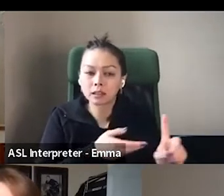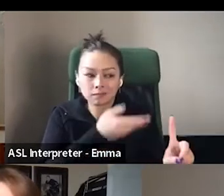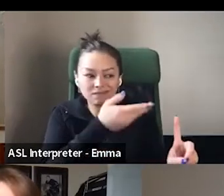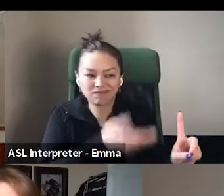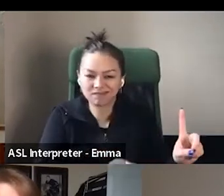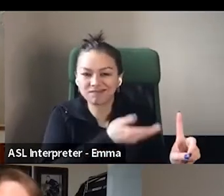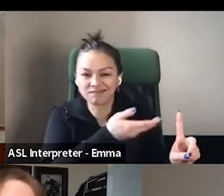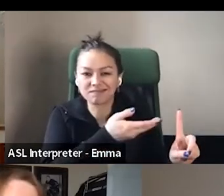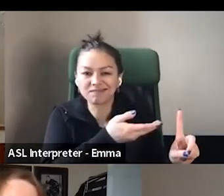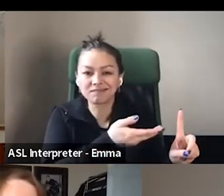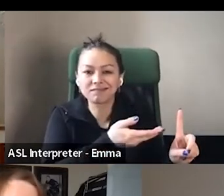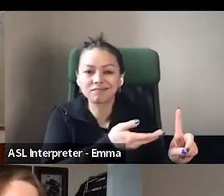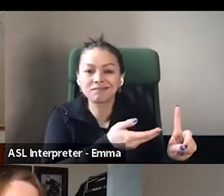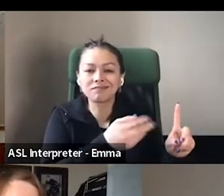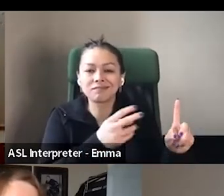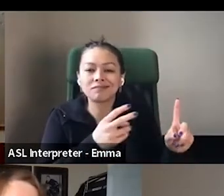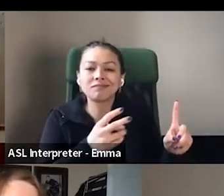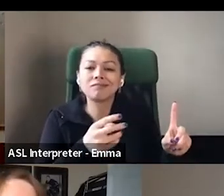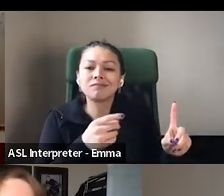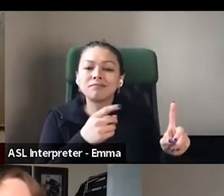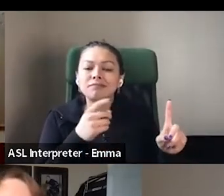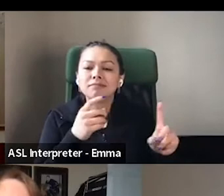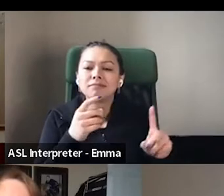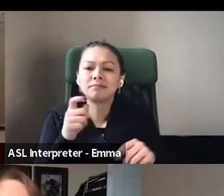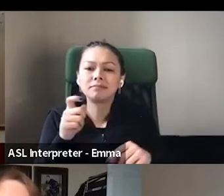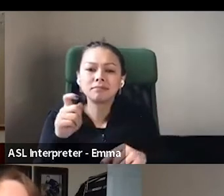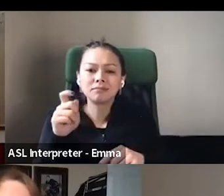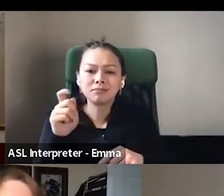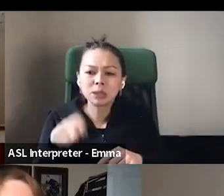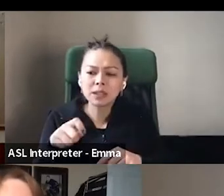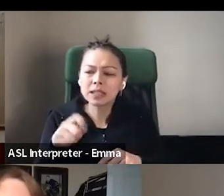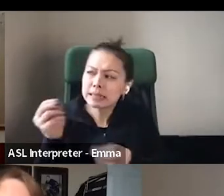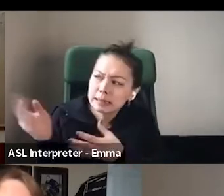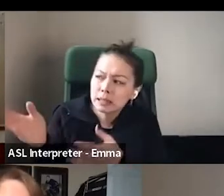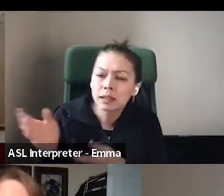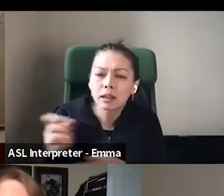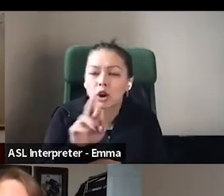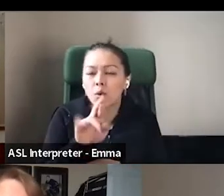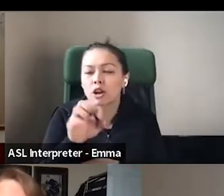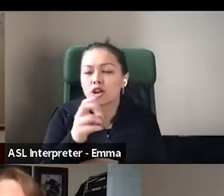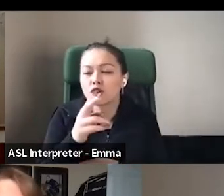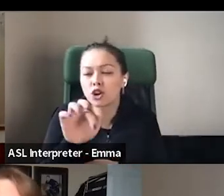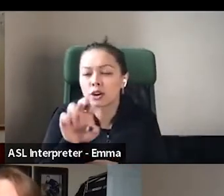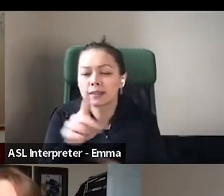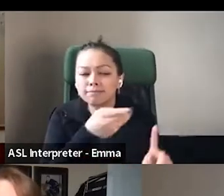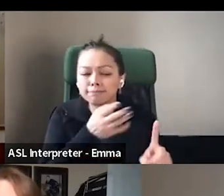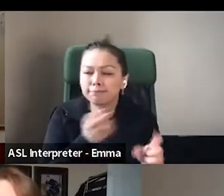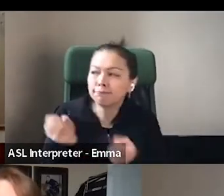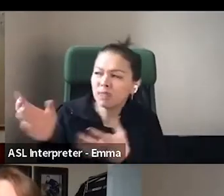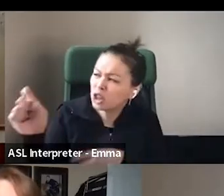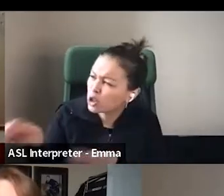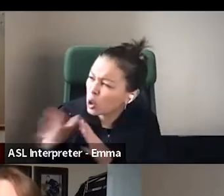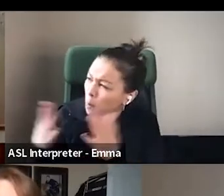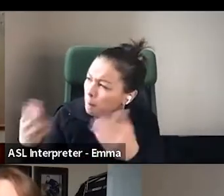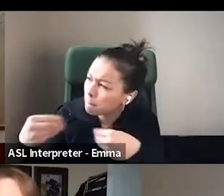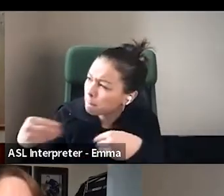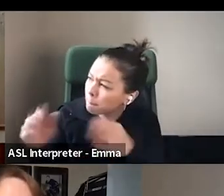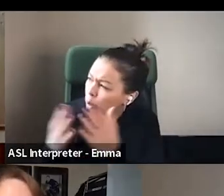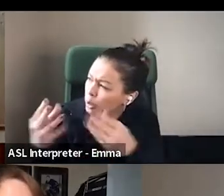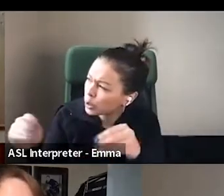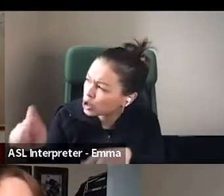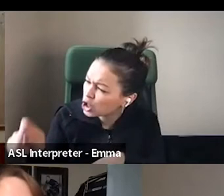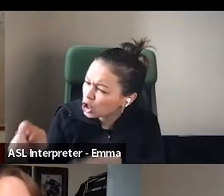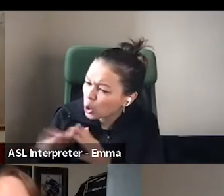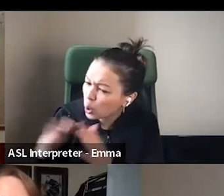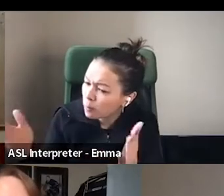Amherstburg. I was working at the library and had met Richard through other means. And he asked